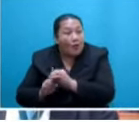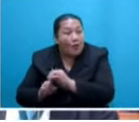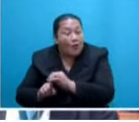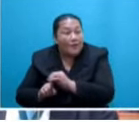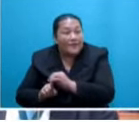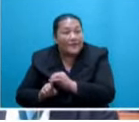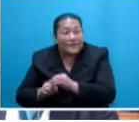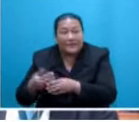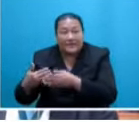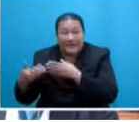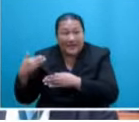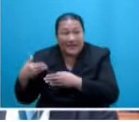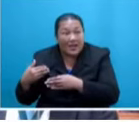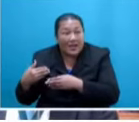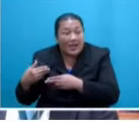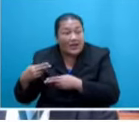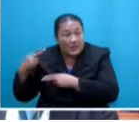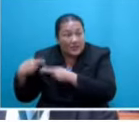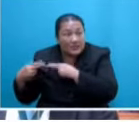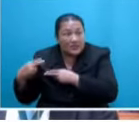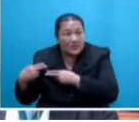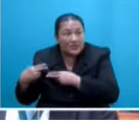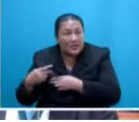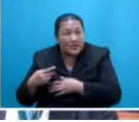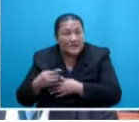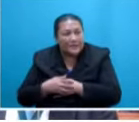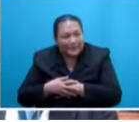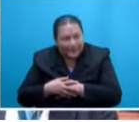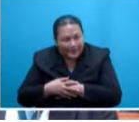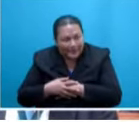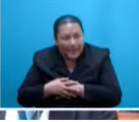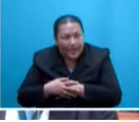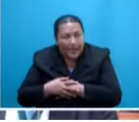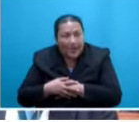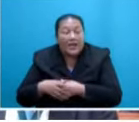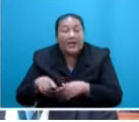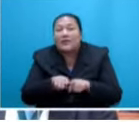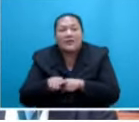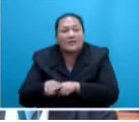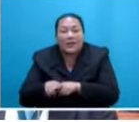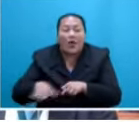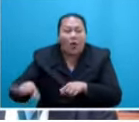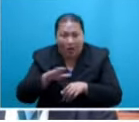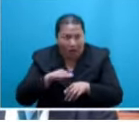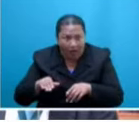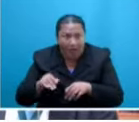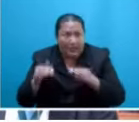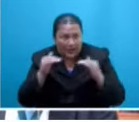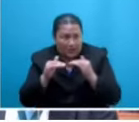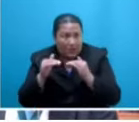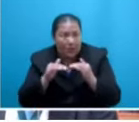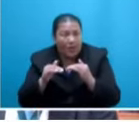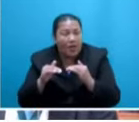does it mean? Once and for all, we should at least consider that, equal citizenry? It means if we